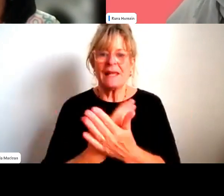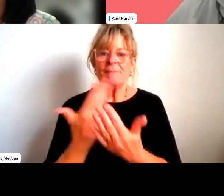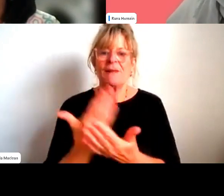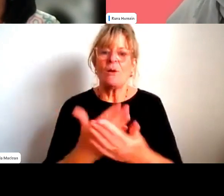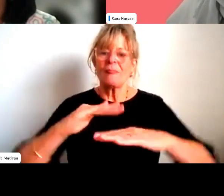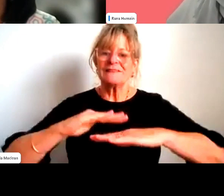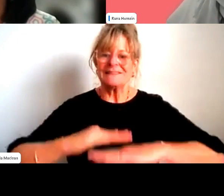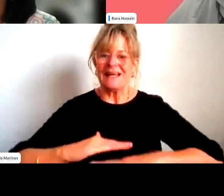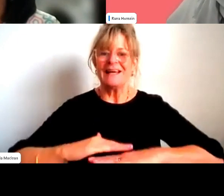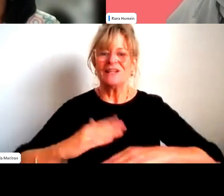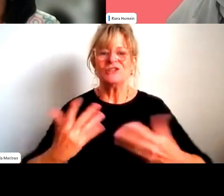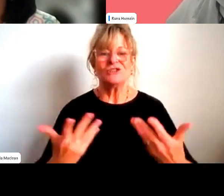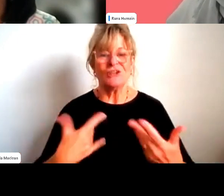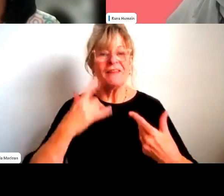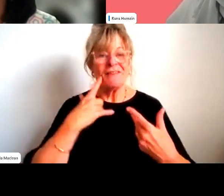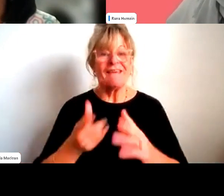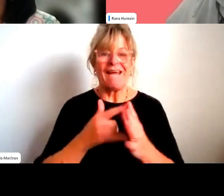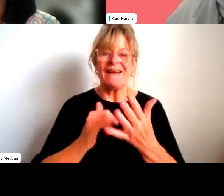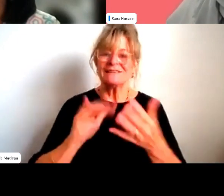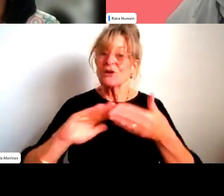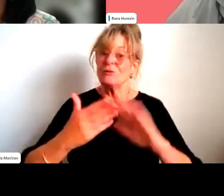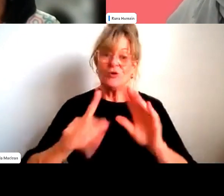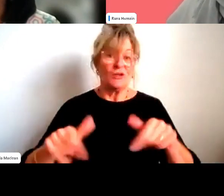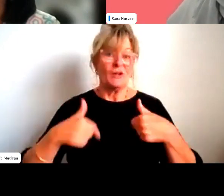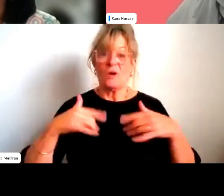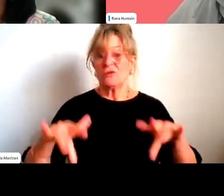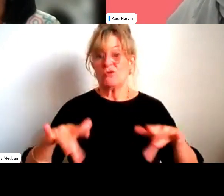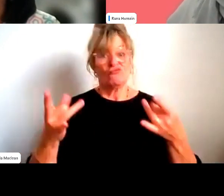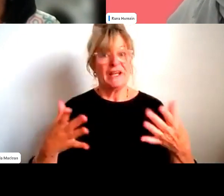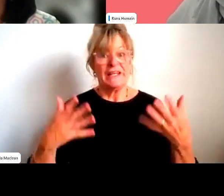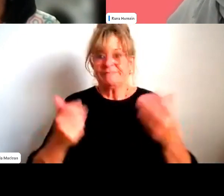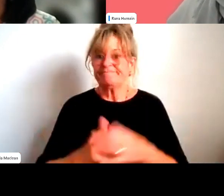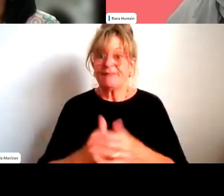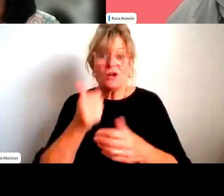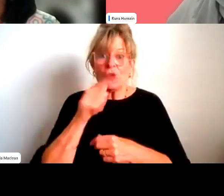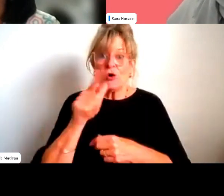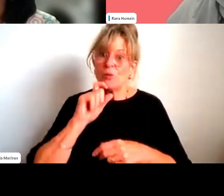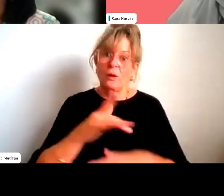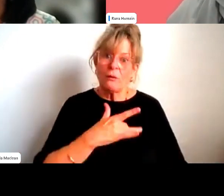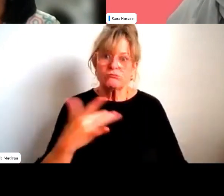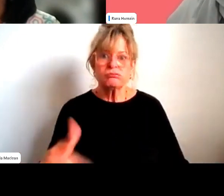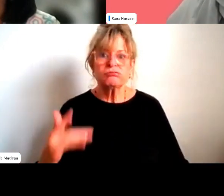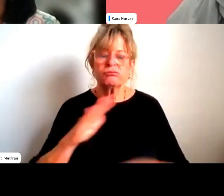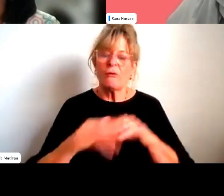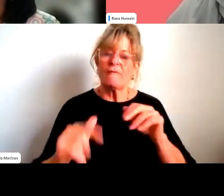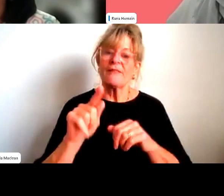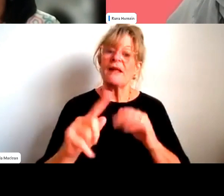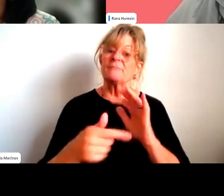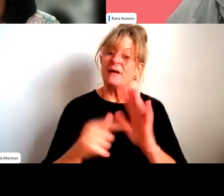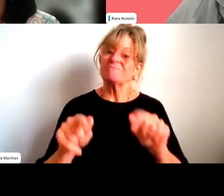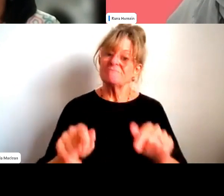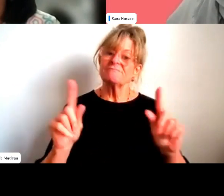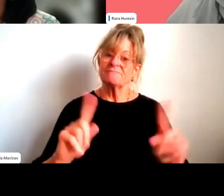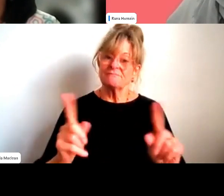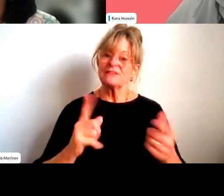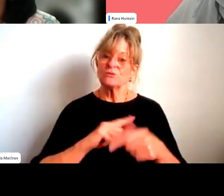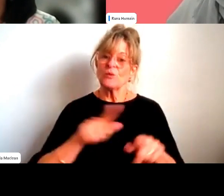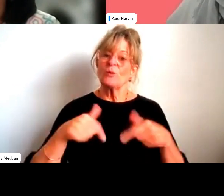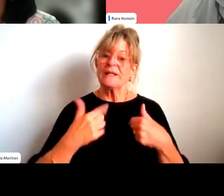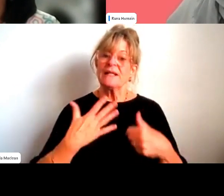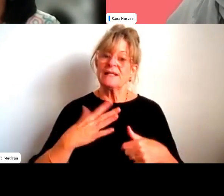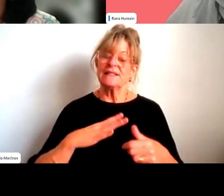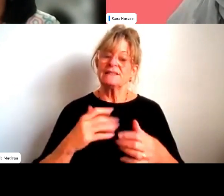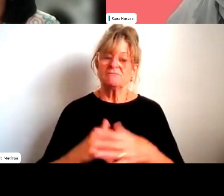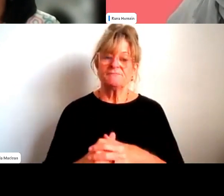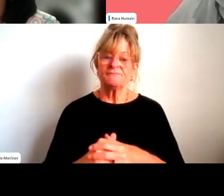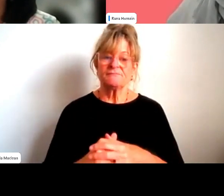Um, and this will challenge some people as well. Um, that's why we need the, this is how I think about it. It's why we need some of